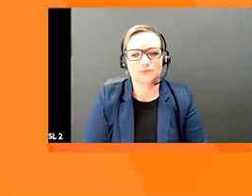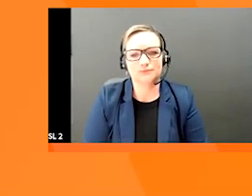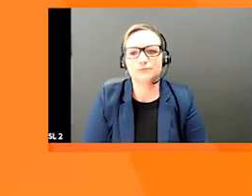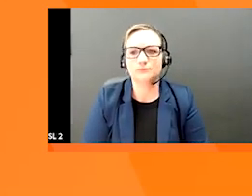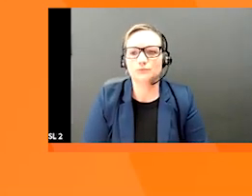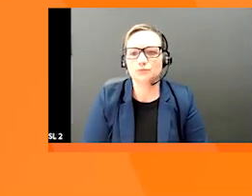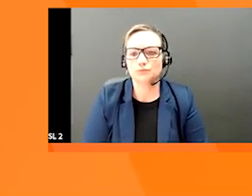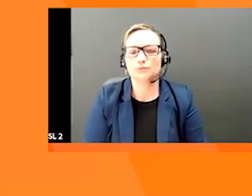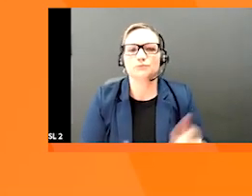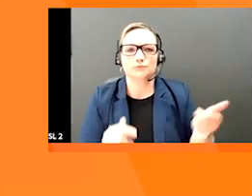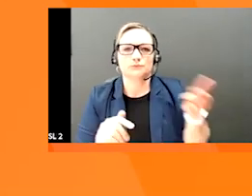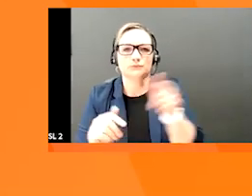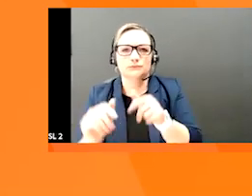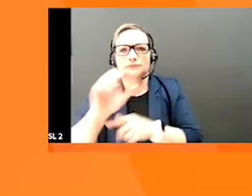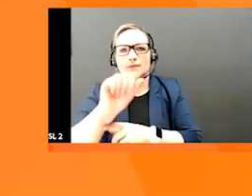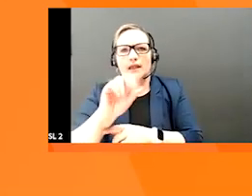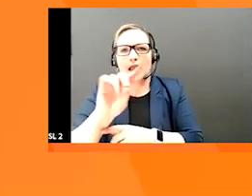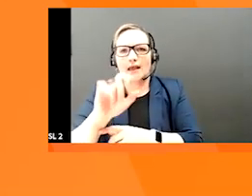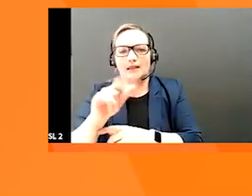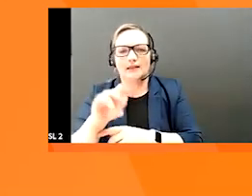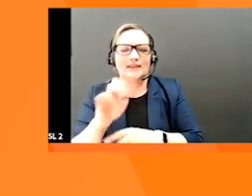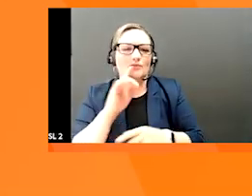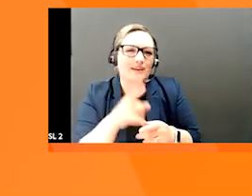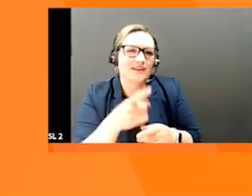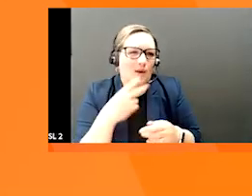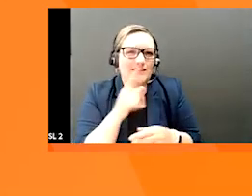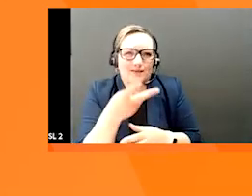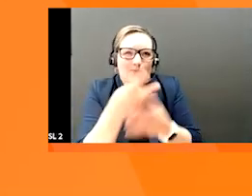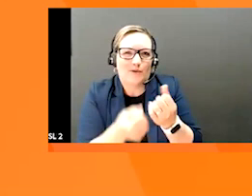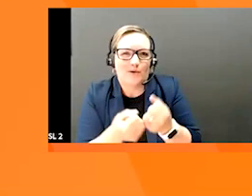Great. They followed up with a comment saying it could be sold as both. Perfect.